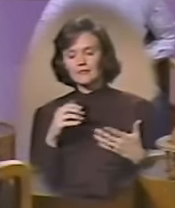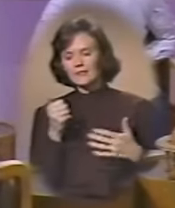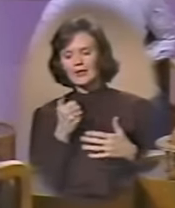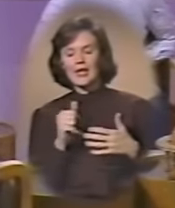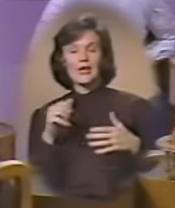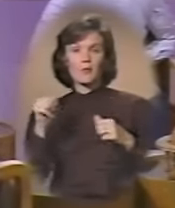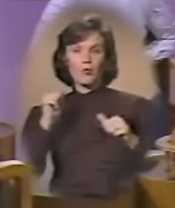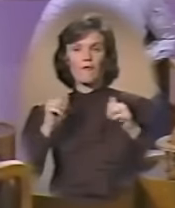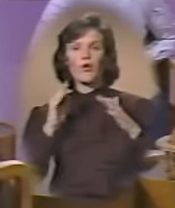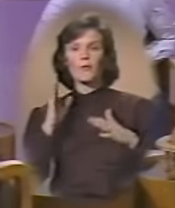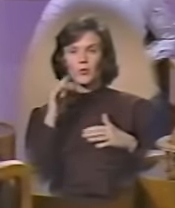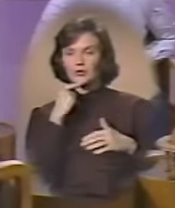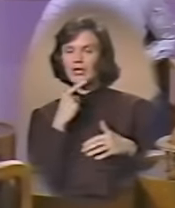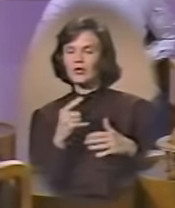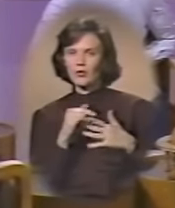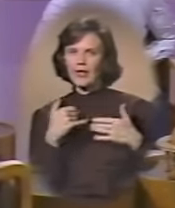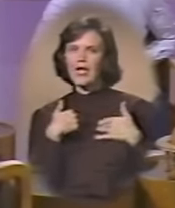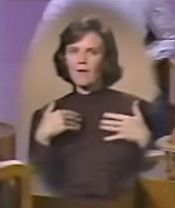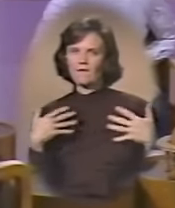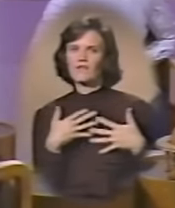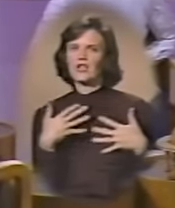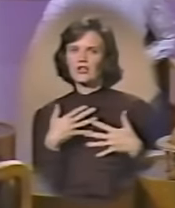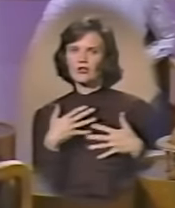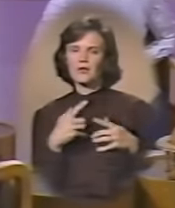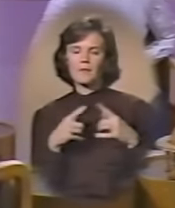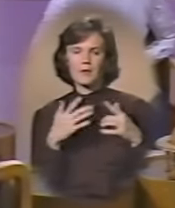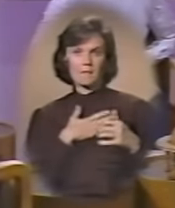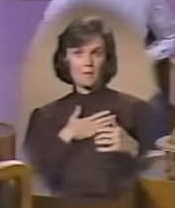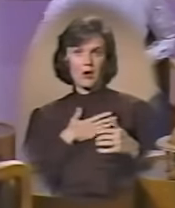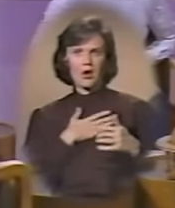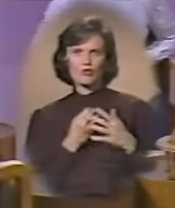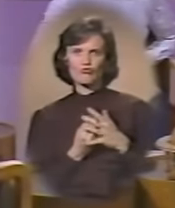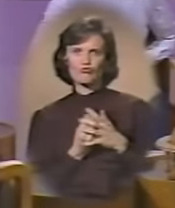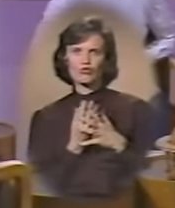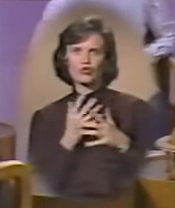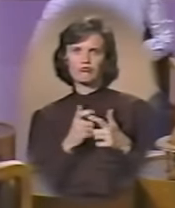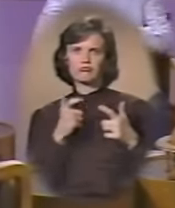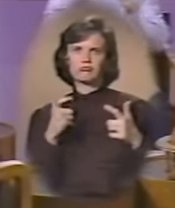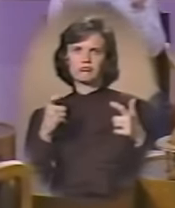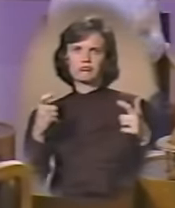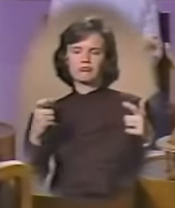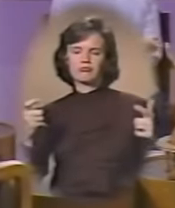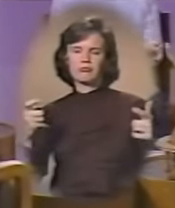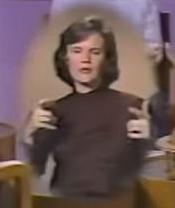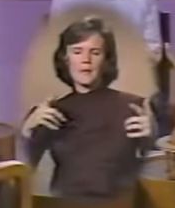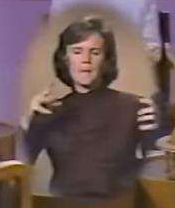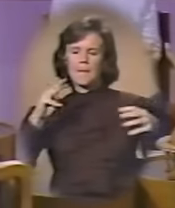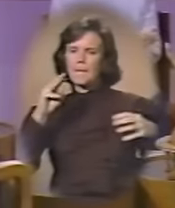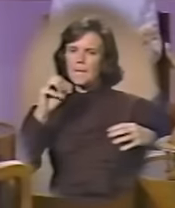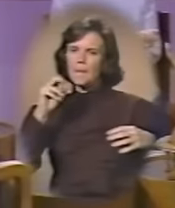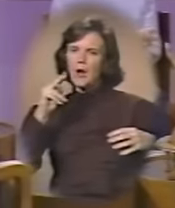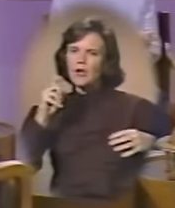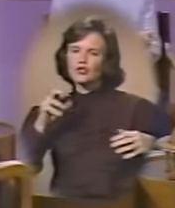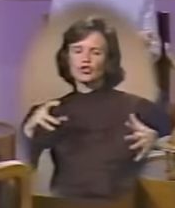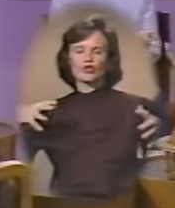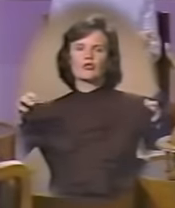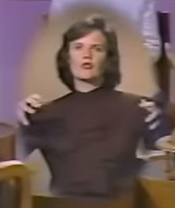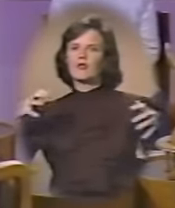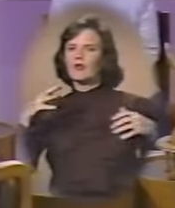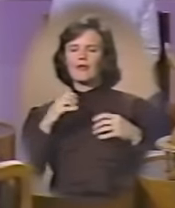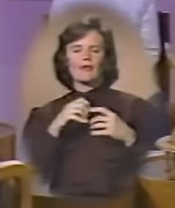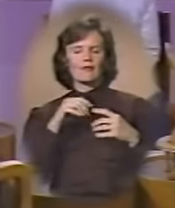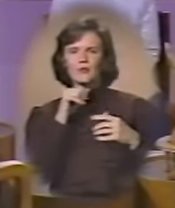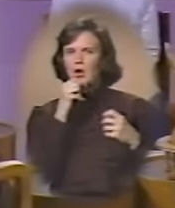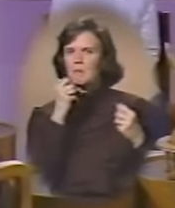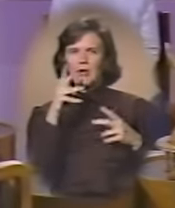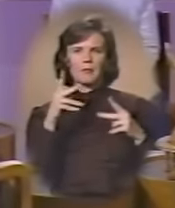any performer will tell you that they have fear. But mine grew. It grew like a monster. I don't think there were